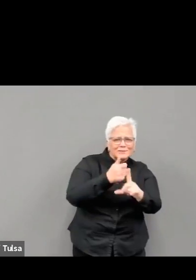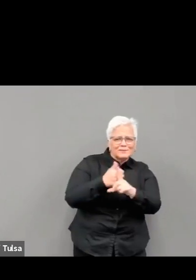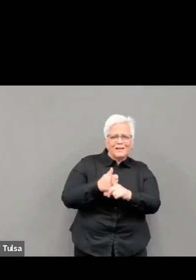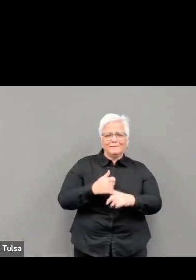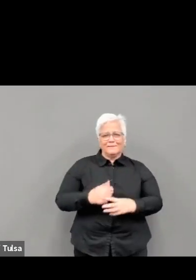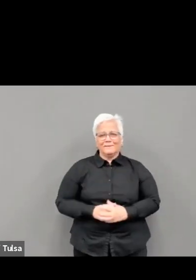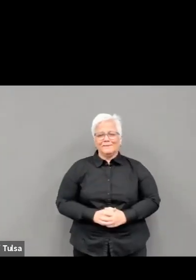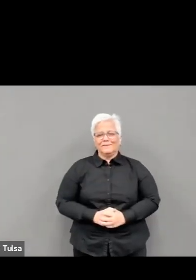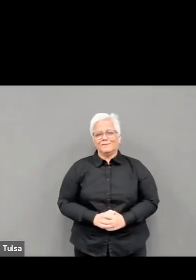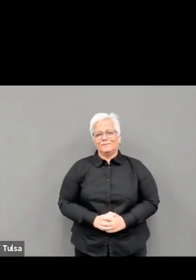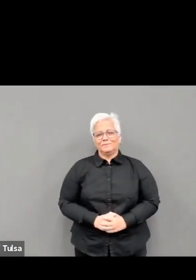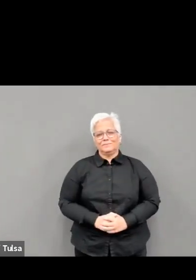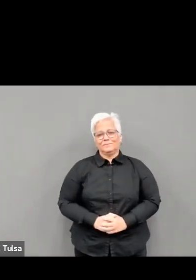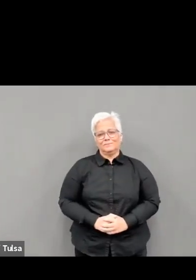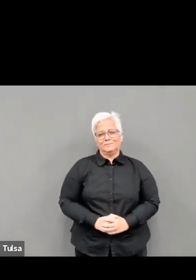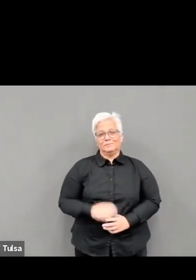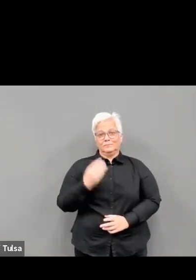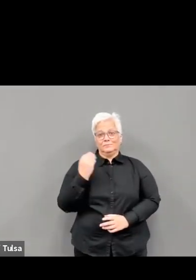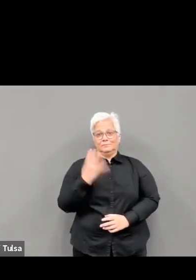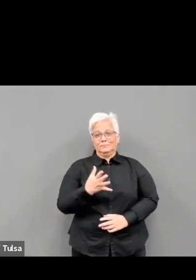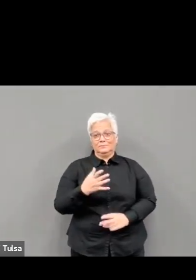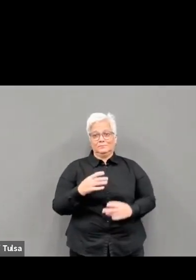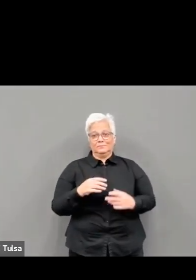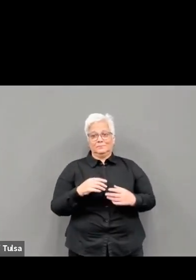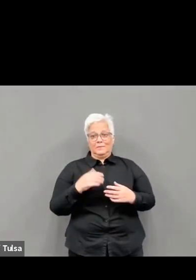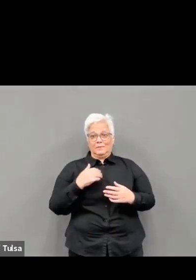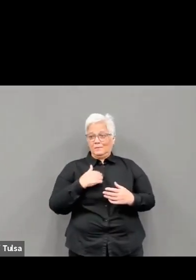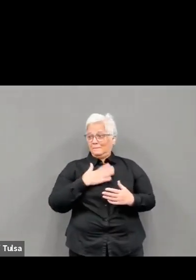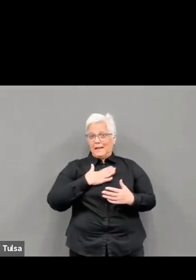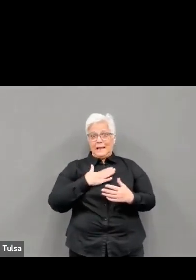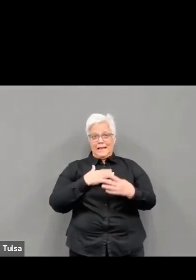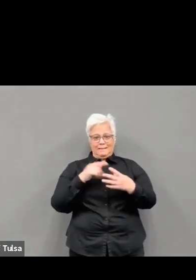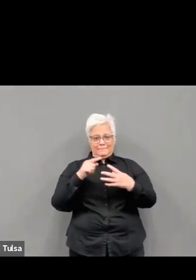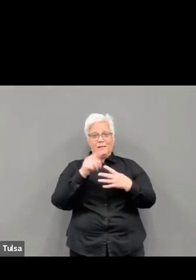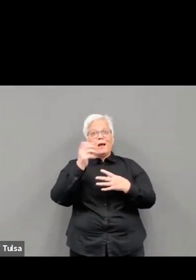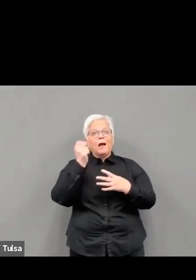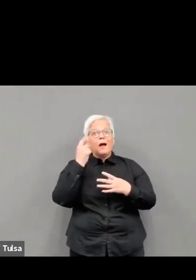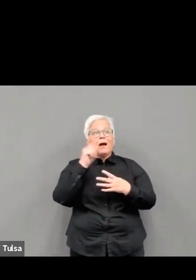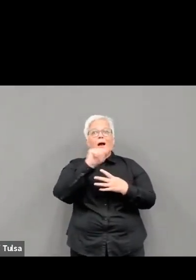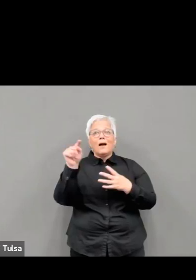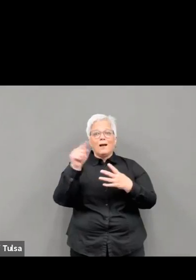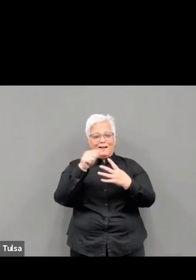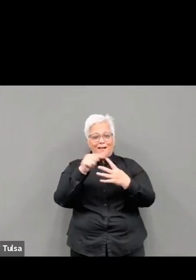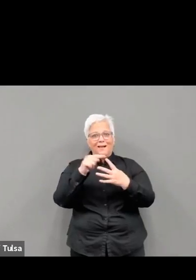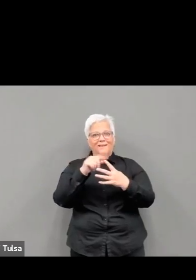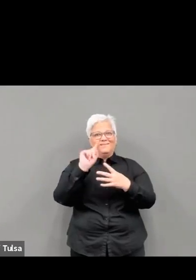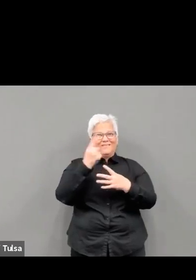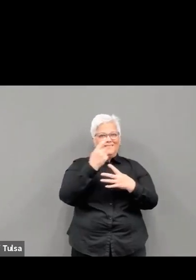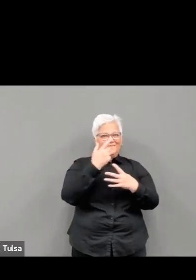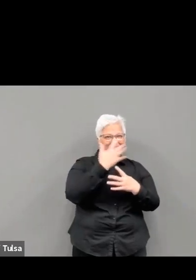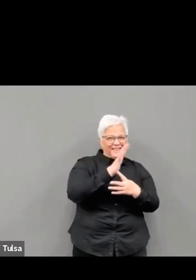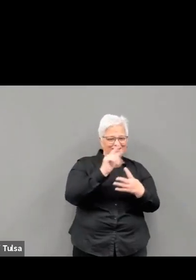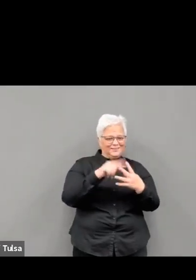haven't had it yet, but I can't wait. Please keep wearing those masks, watching your distance and washing your hands.